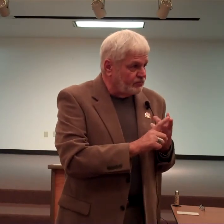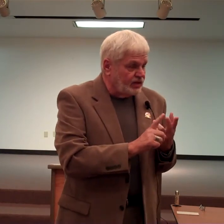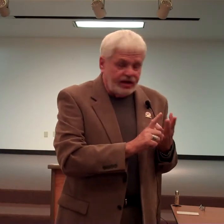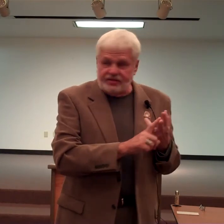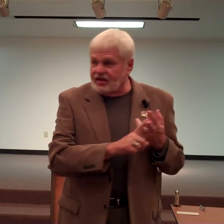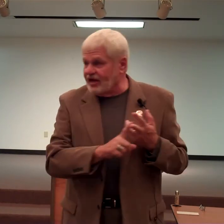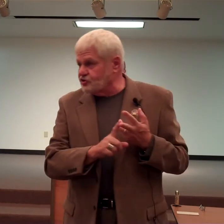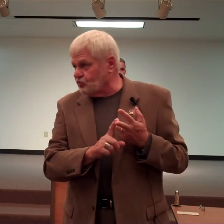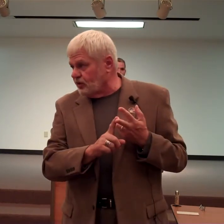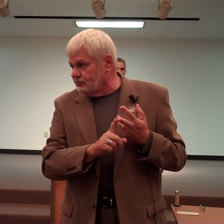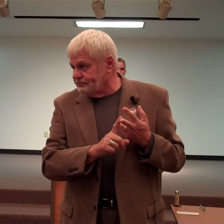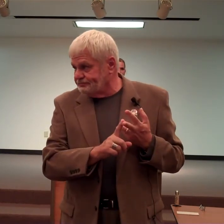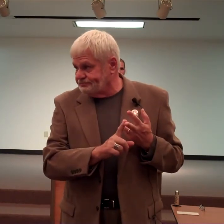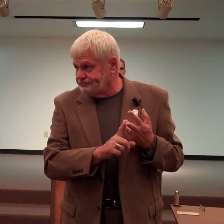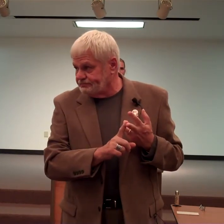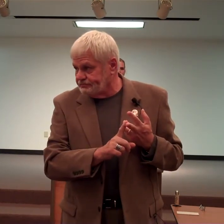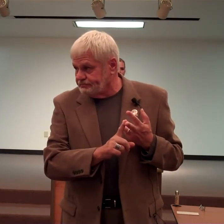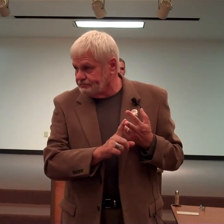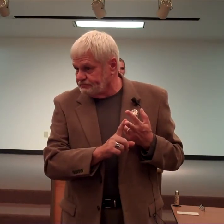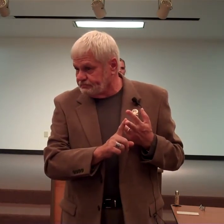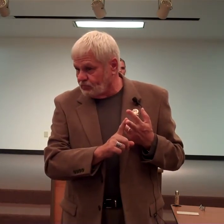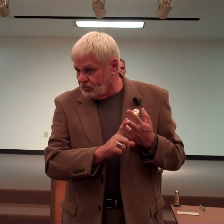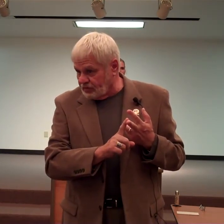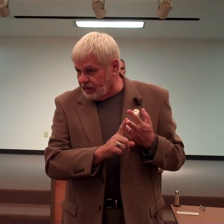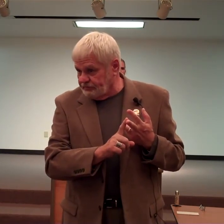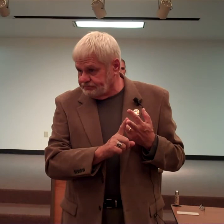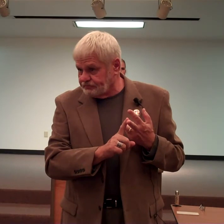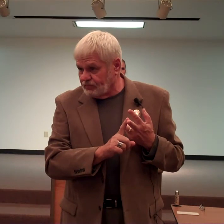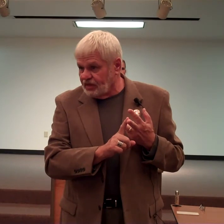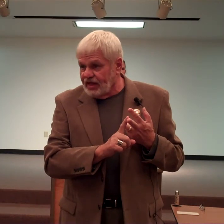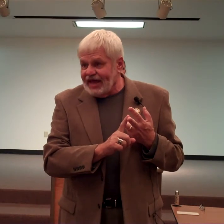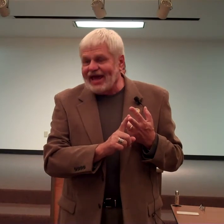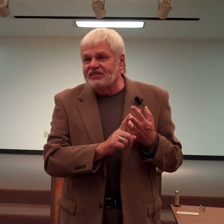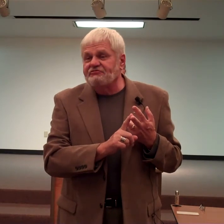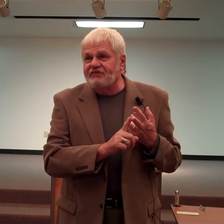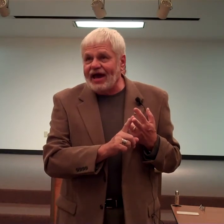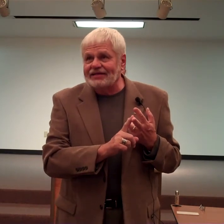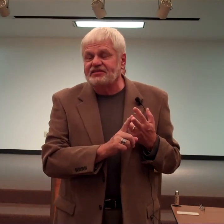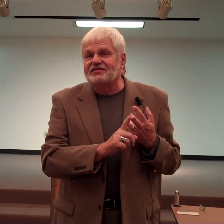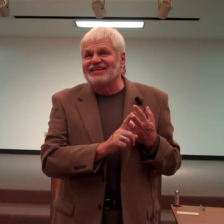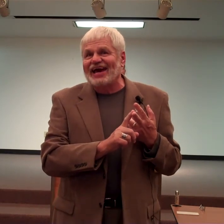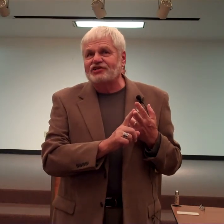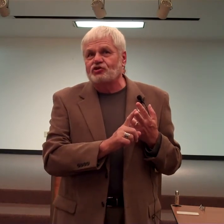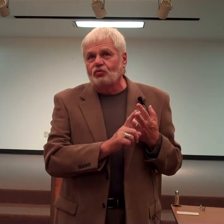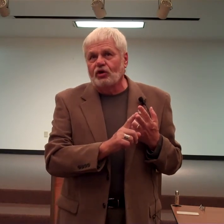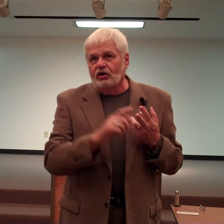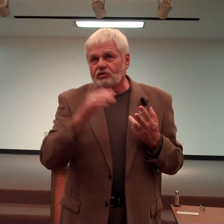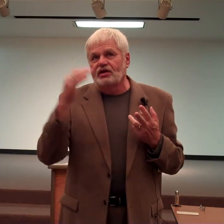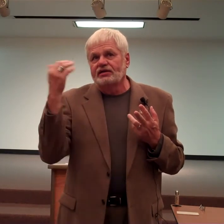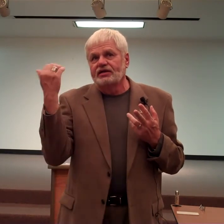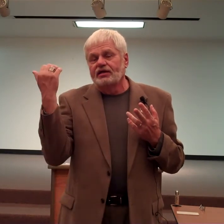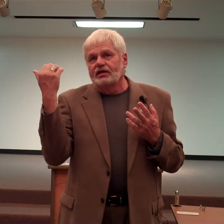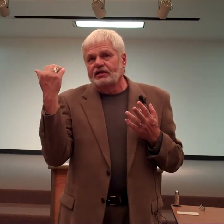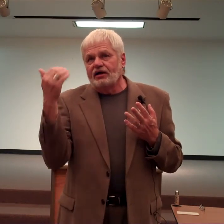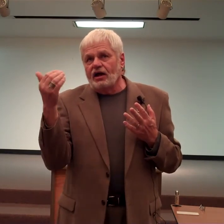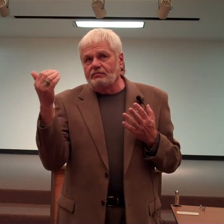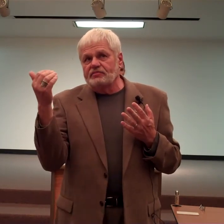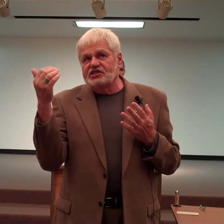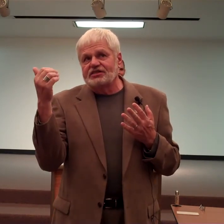and the National Road. Okay? And the fact that the National Road